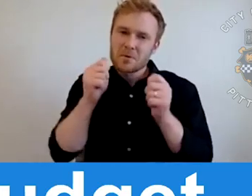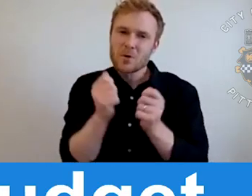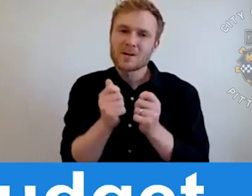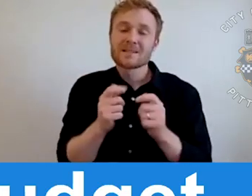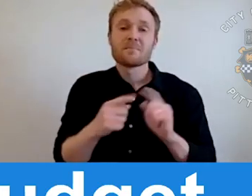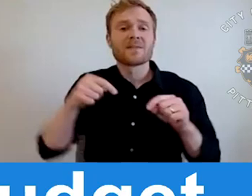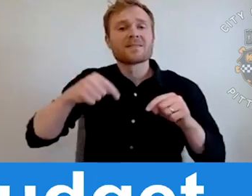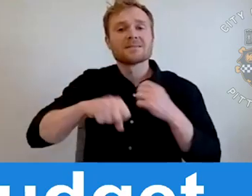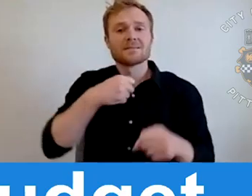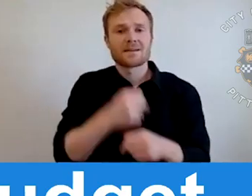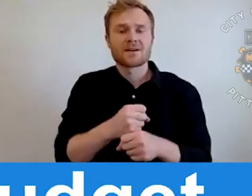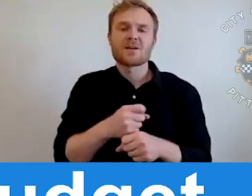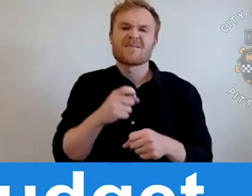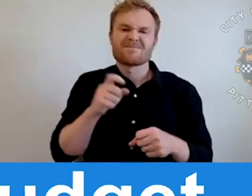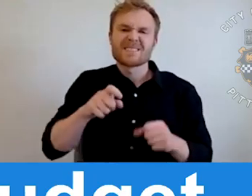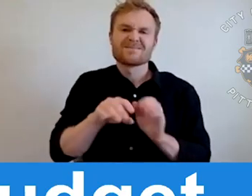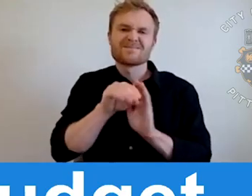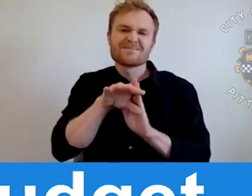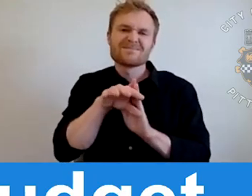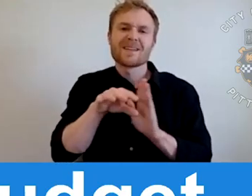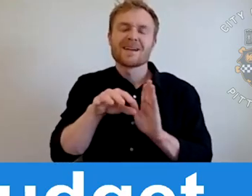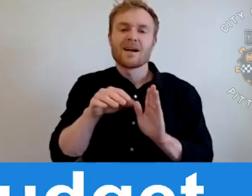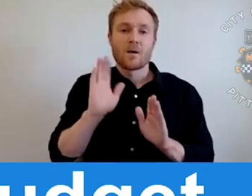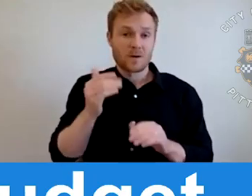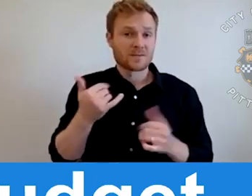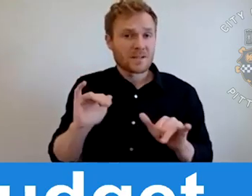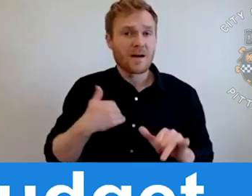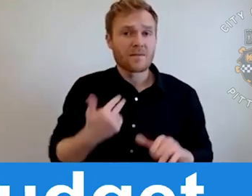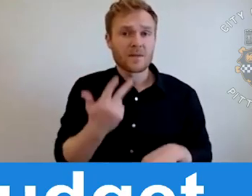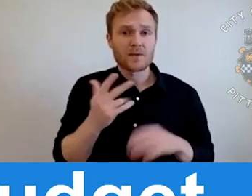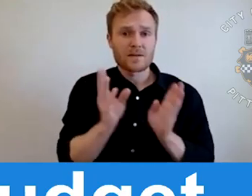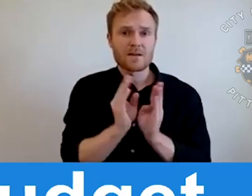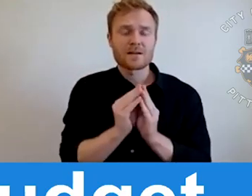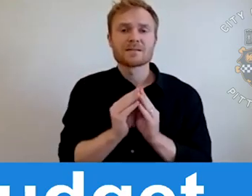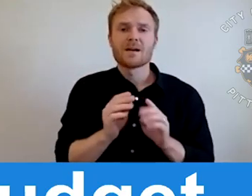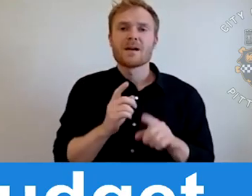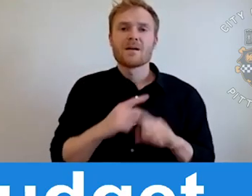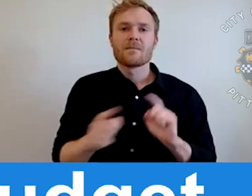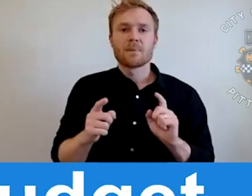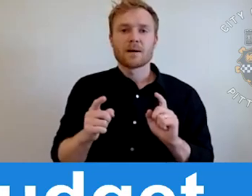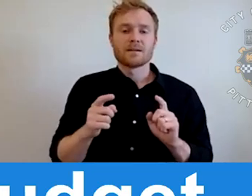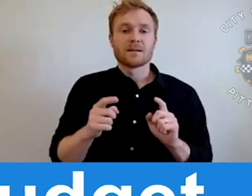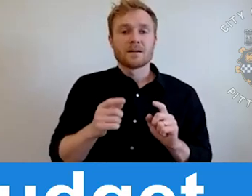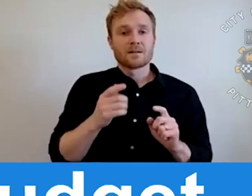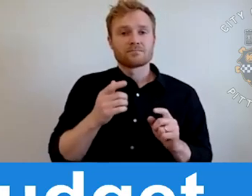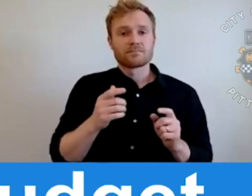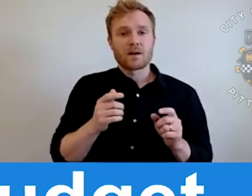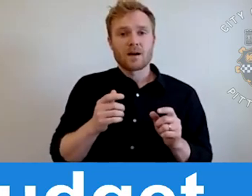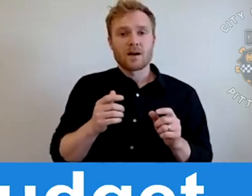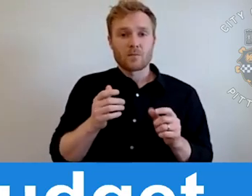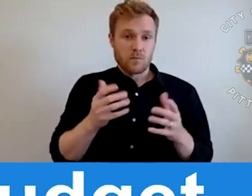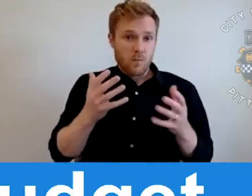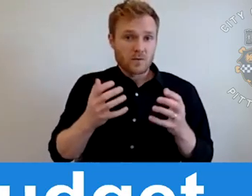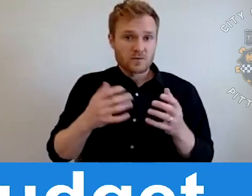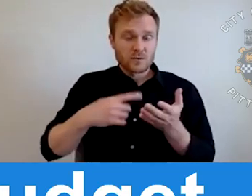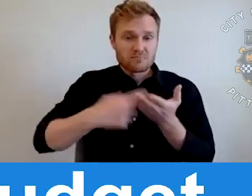portions of the budget. The good news is we're able to do kind of a deeper dive into some of the subjects people really care about. We're also streaming live on YouTube. Hello